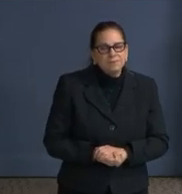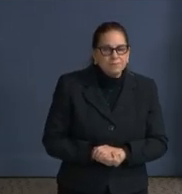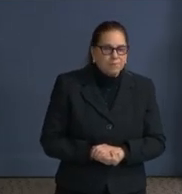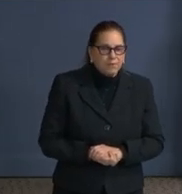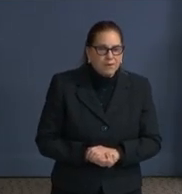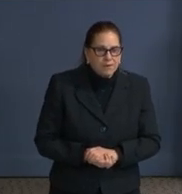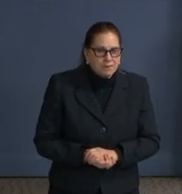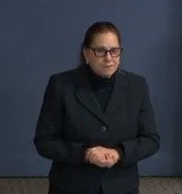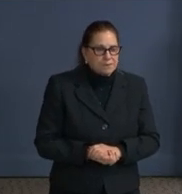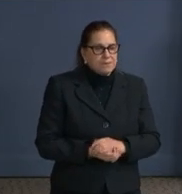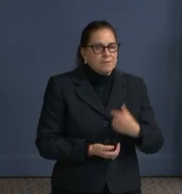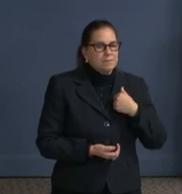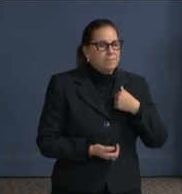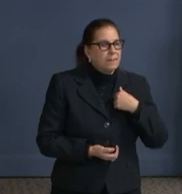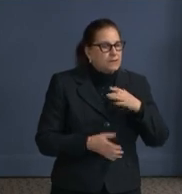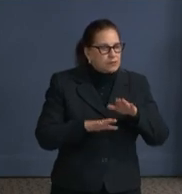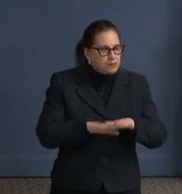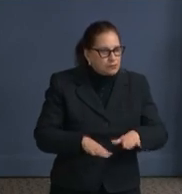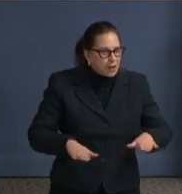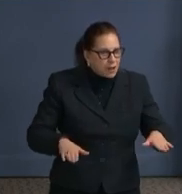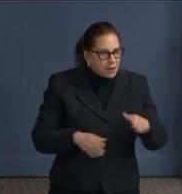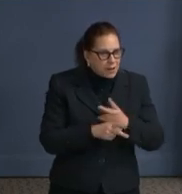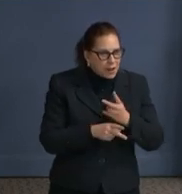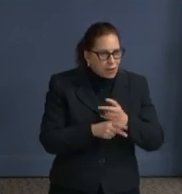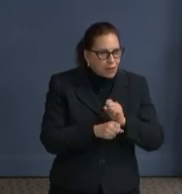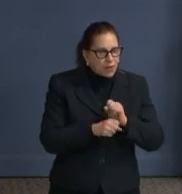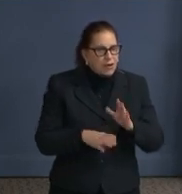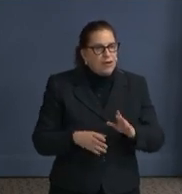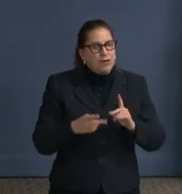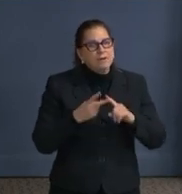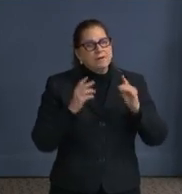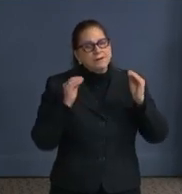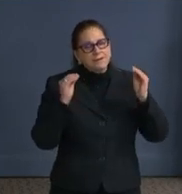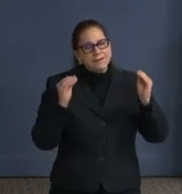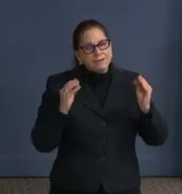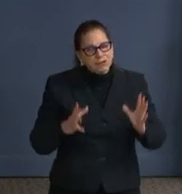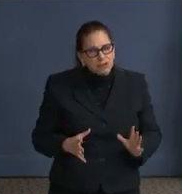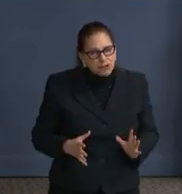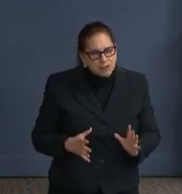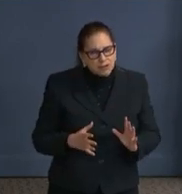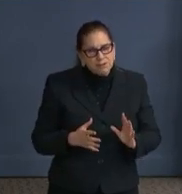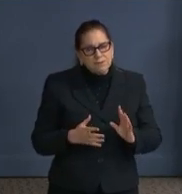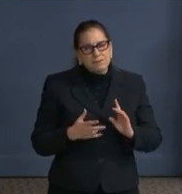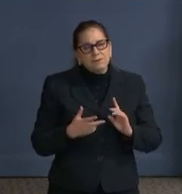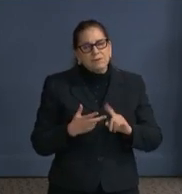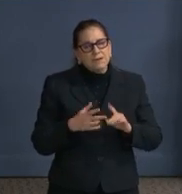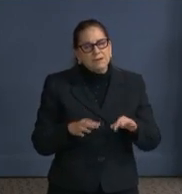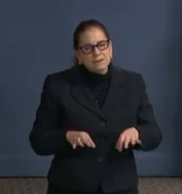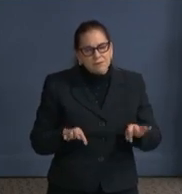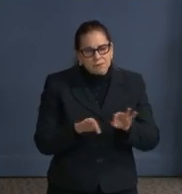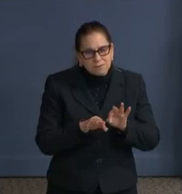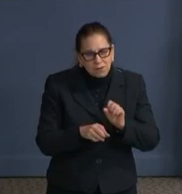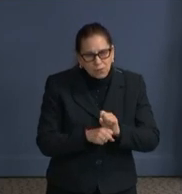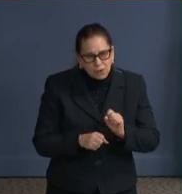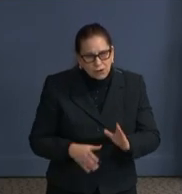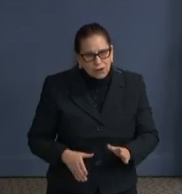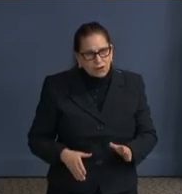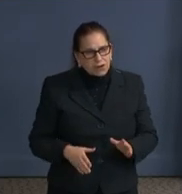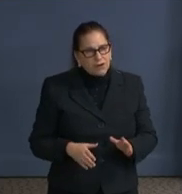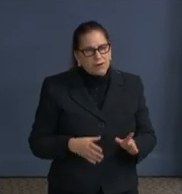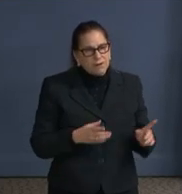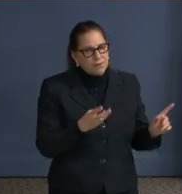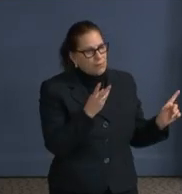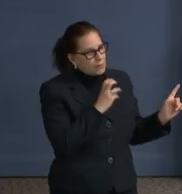child care workers and the teachers. And I think they're going to be the next group of essential workers. Do you know when? Soon.